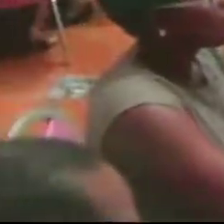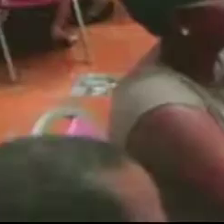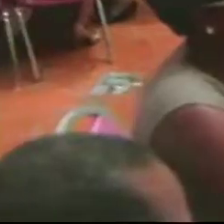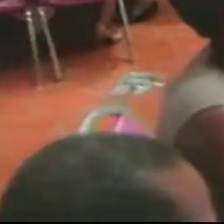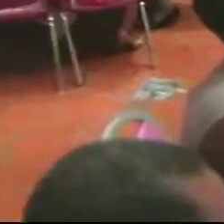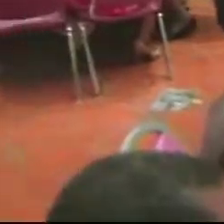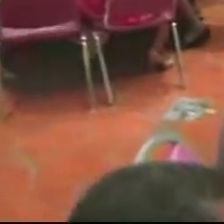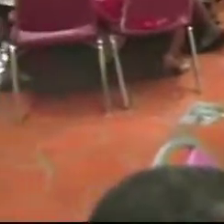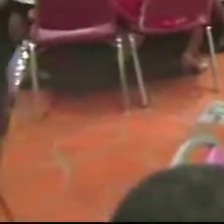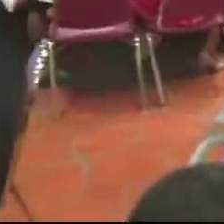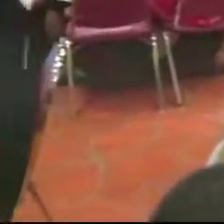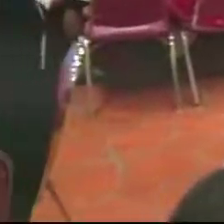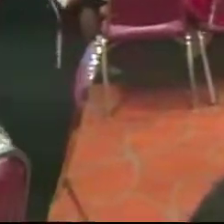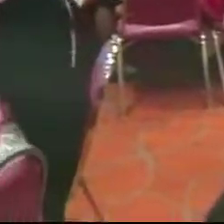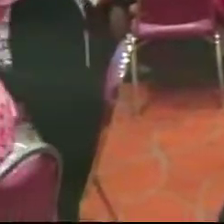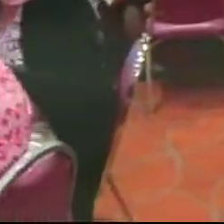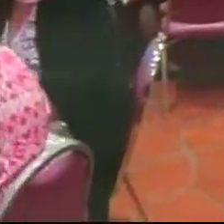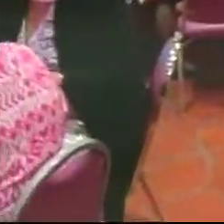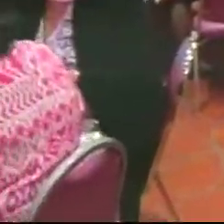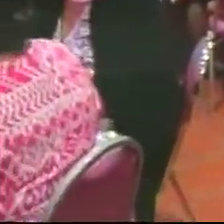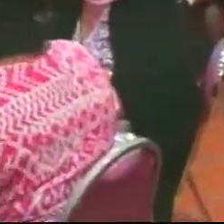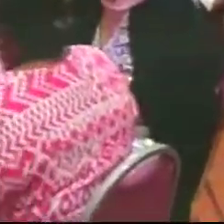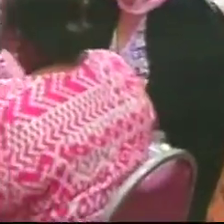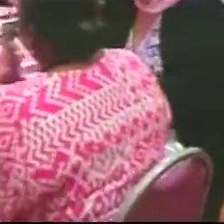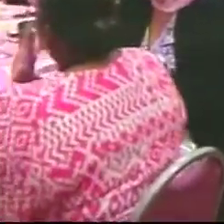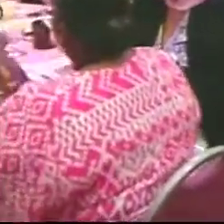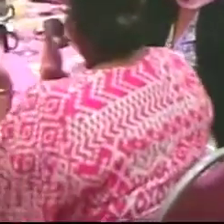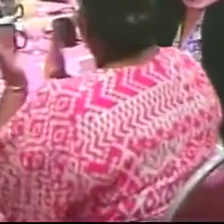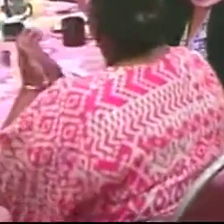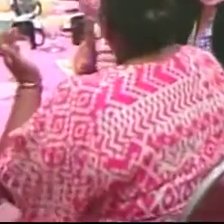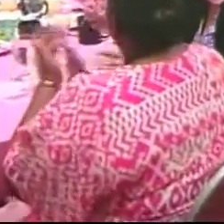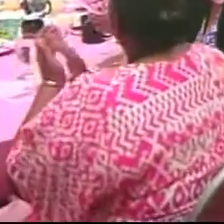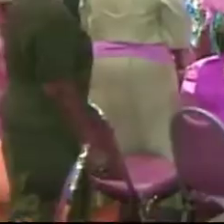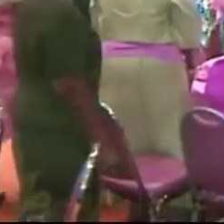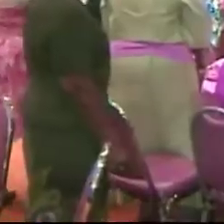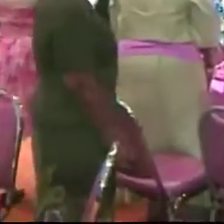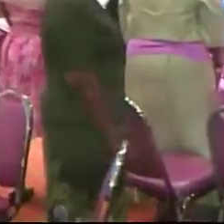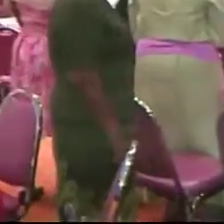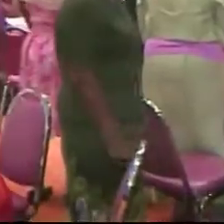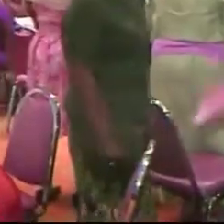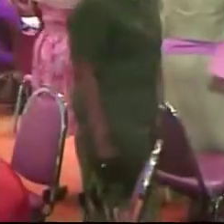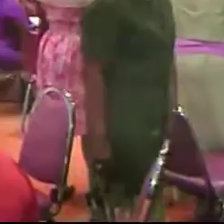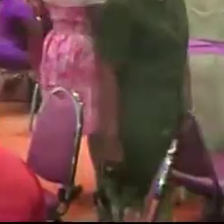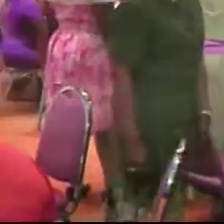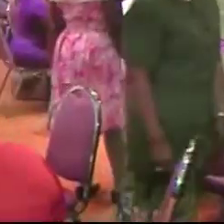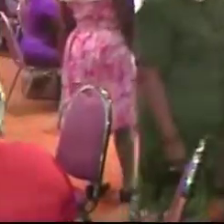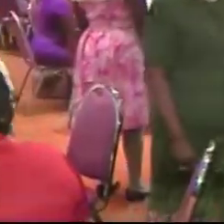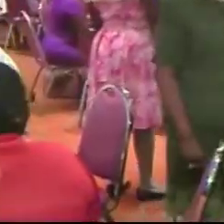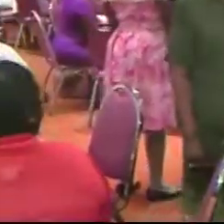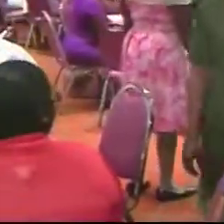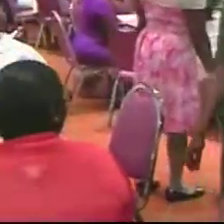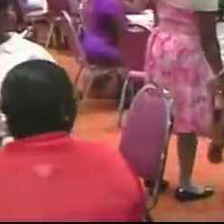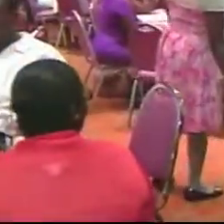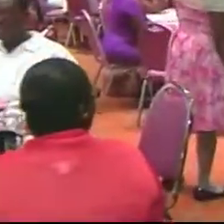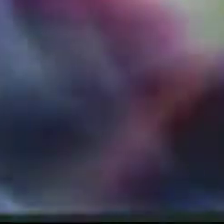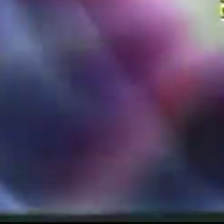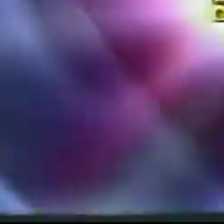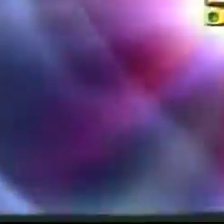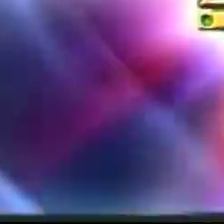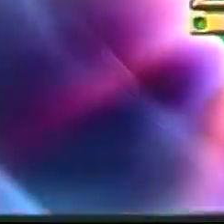life, a cancer support group celebrates 11 years. Stay close. The Bahamas Tonight Weekend Edition starts right now.